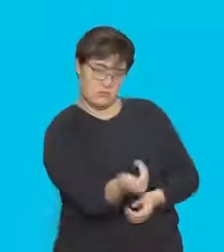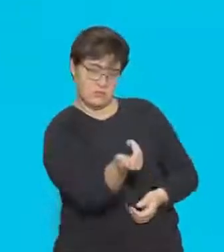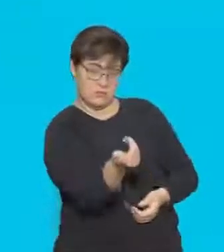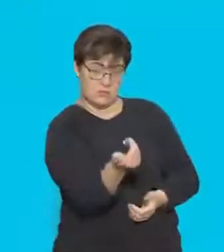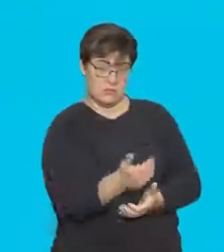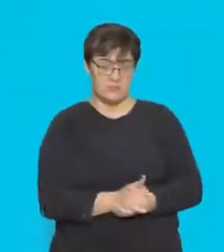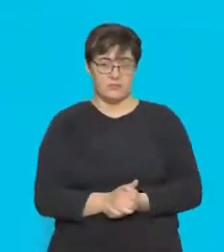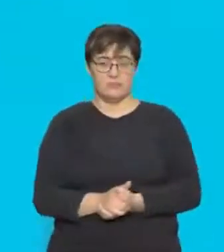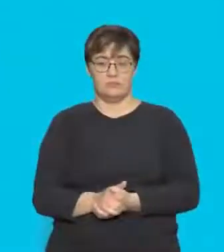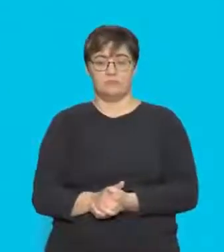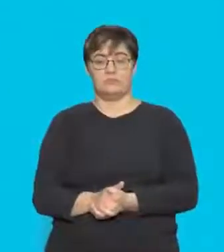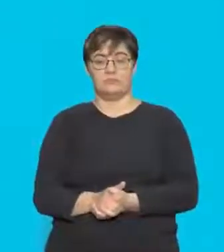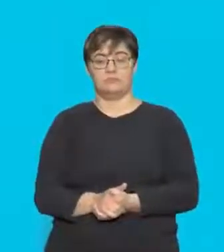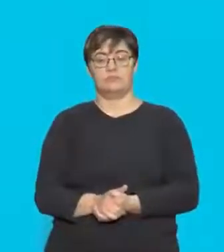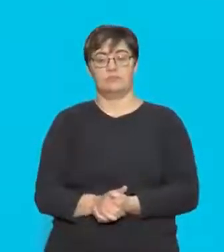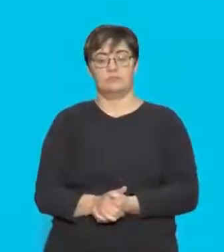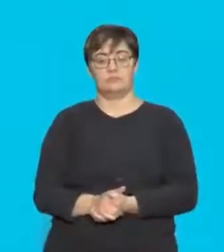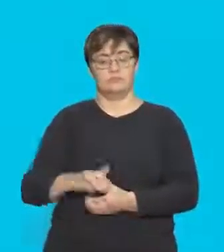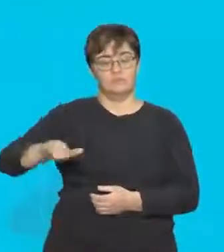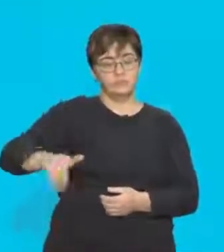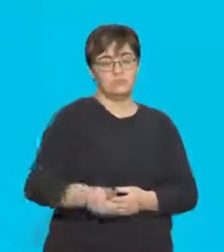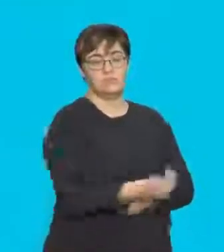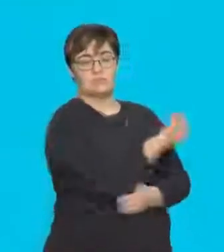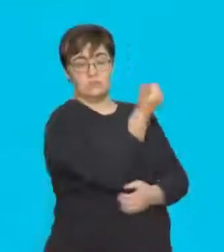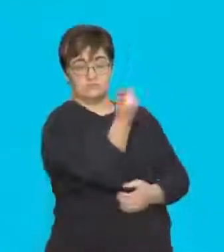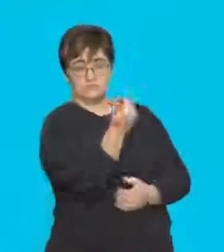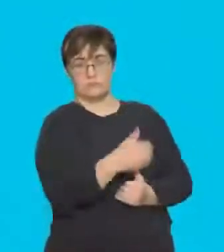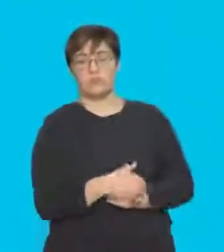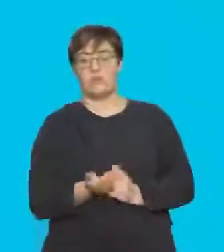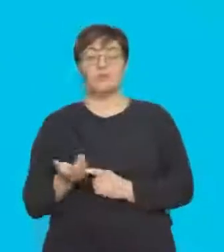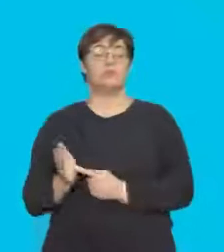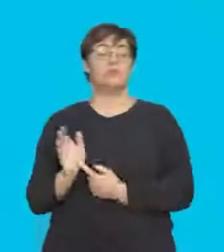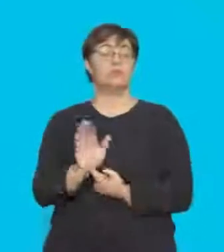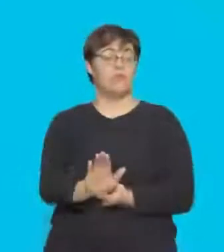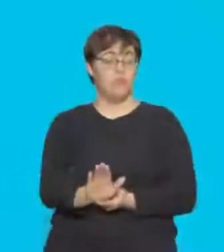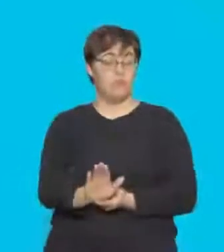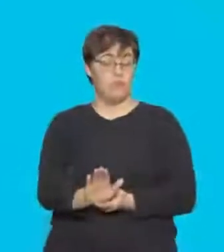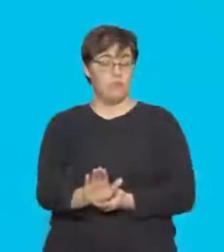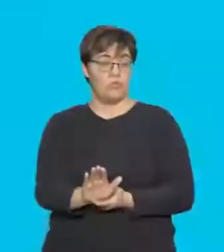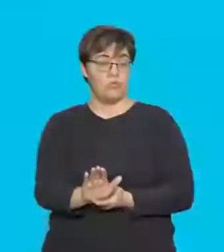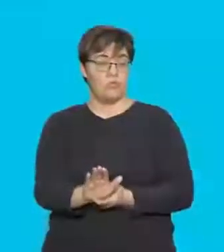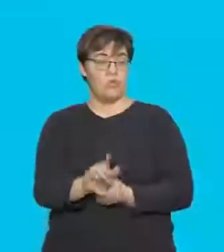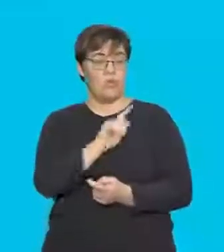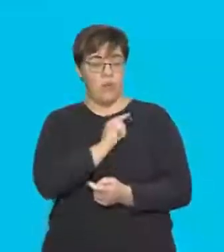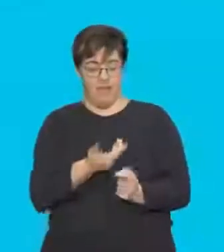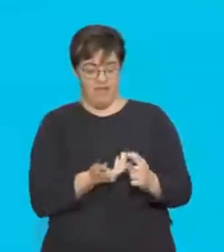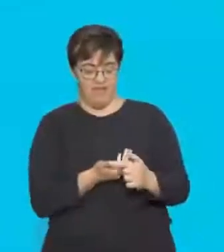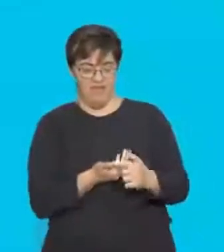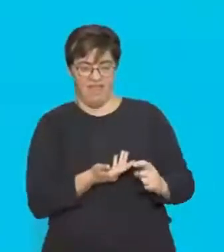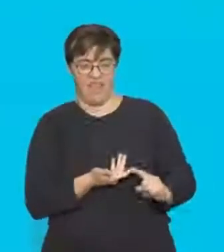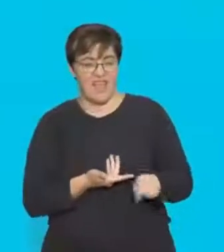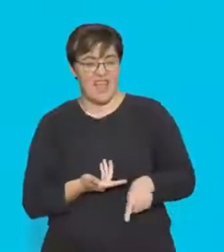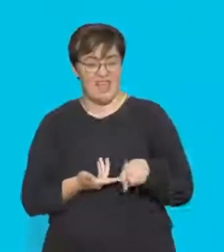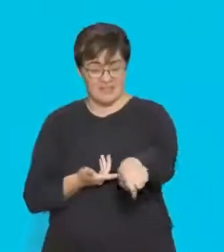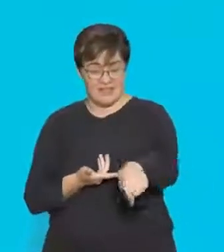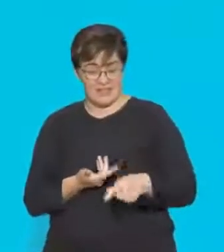are going round in that direction. And so I've put little arrows to indicate the direction of the magnetic